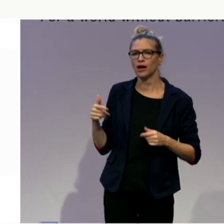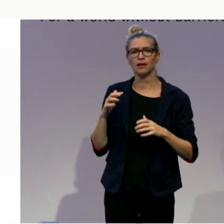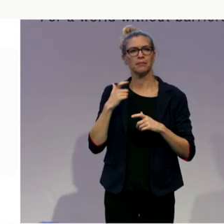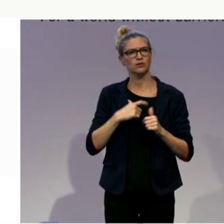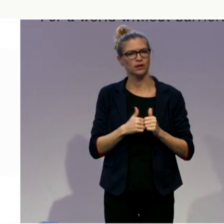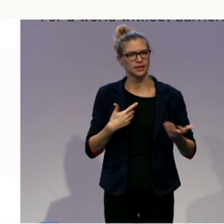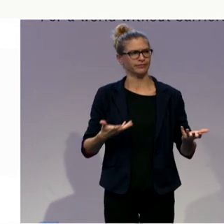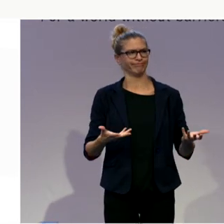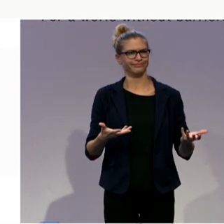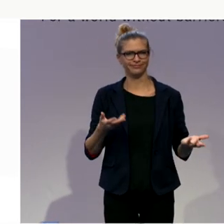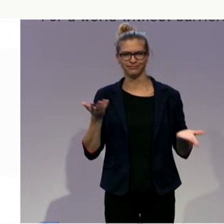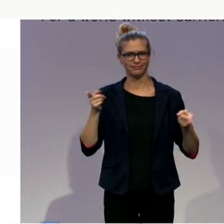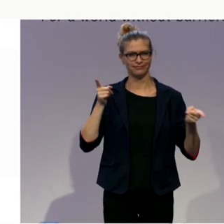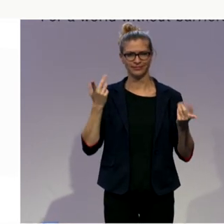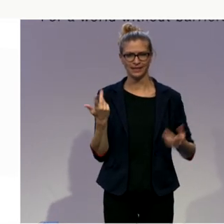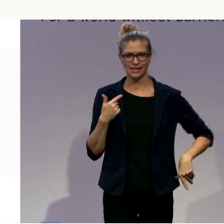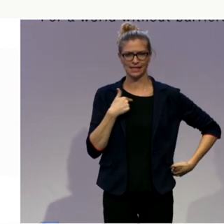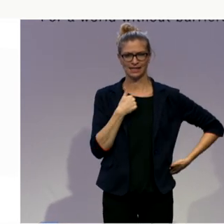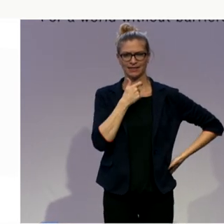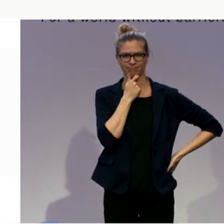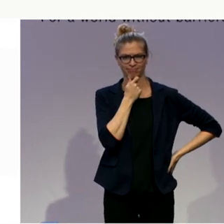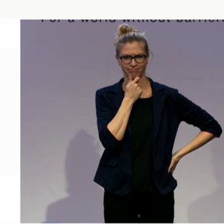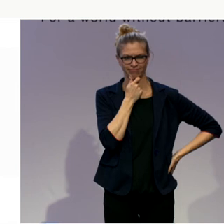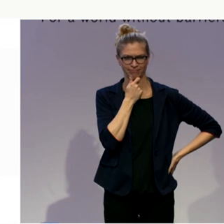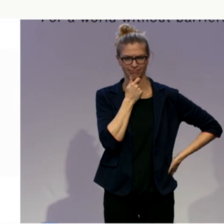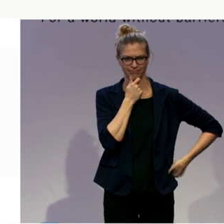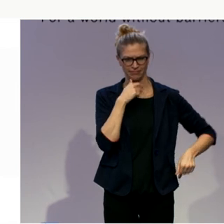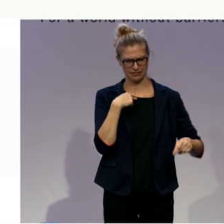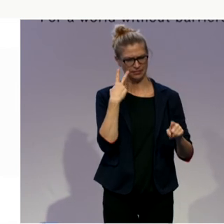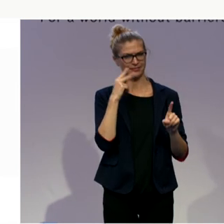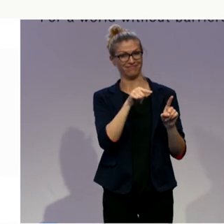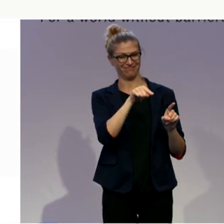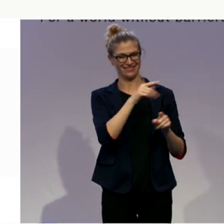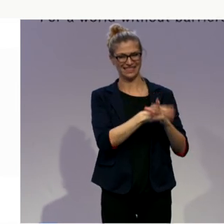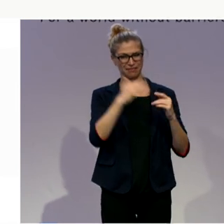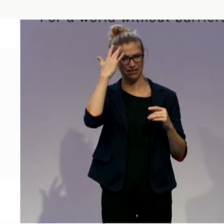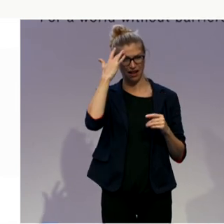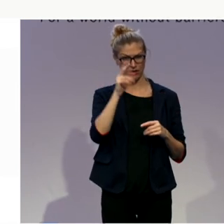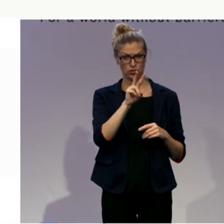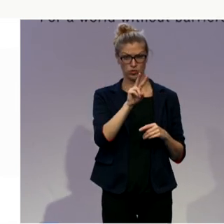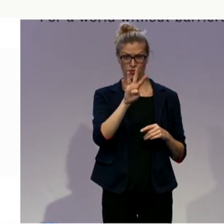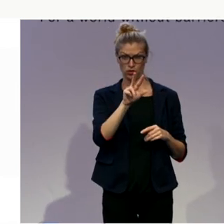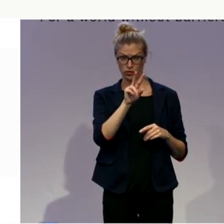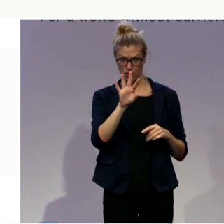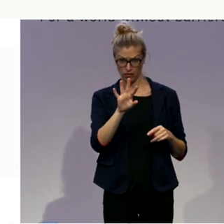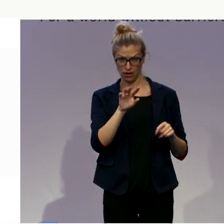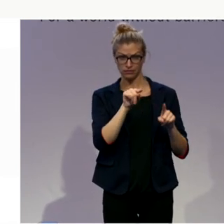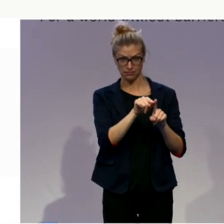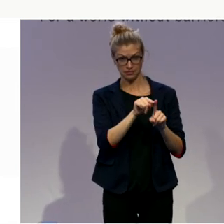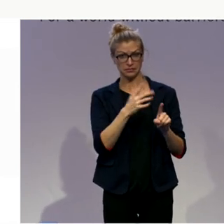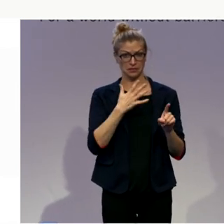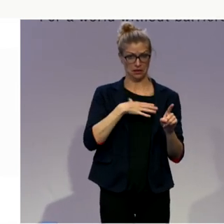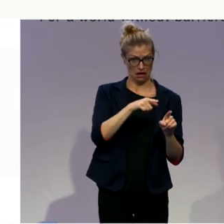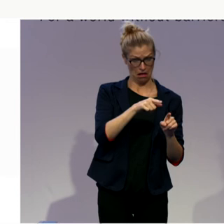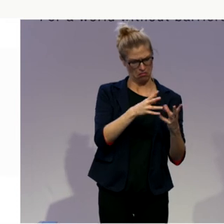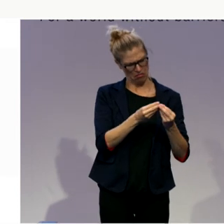let's go to the Viennese amusement park, to the Prata, let's go for a go-kart drive together. And